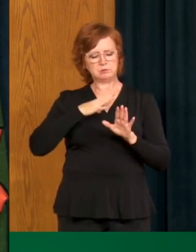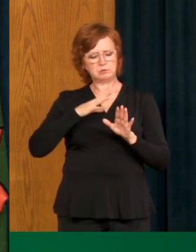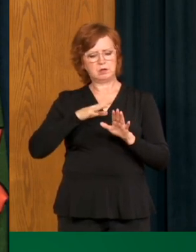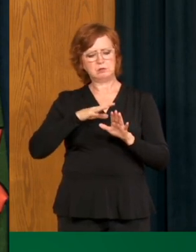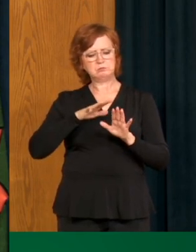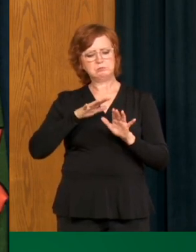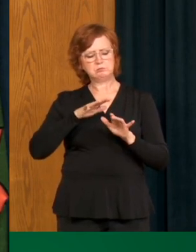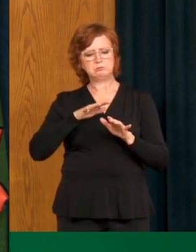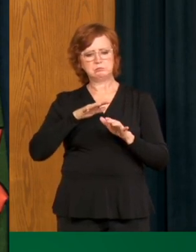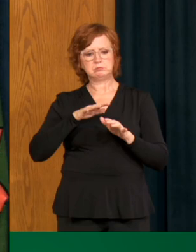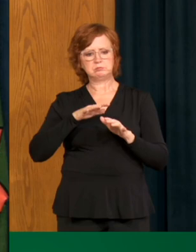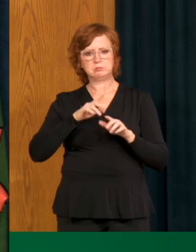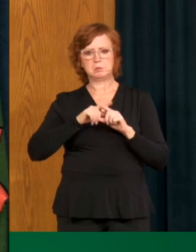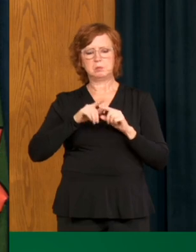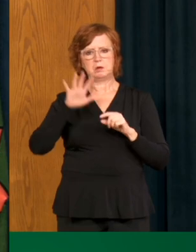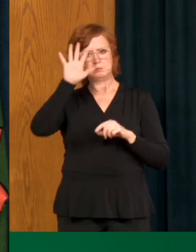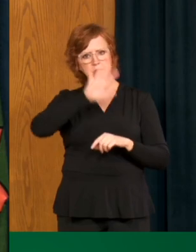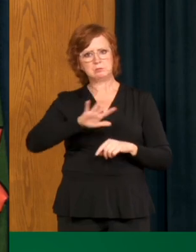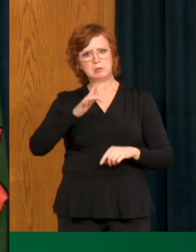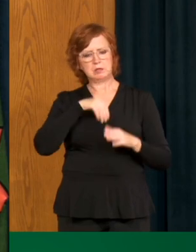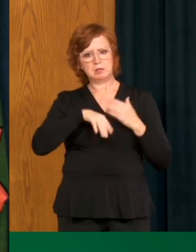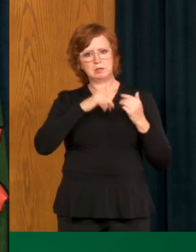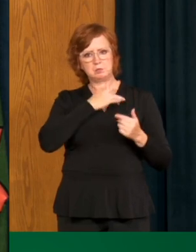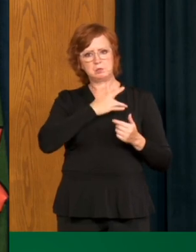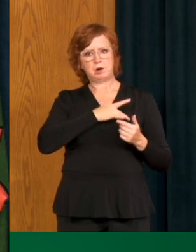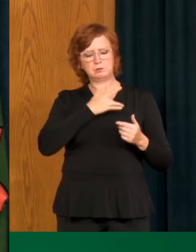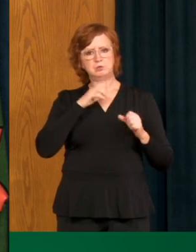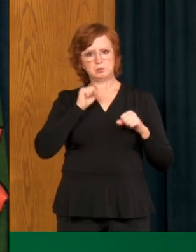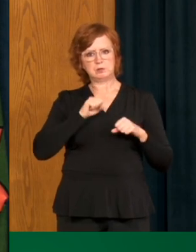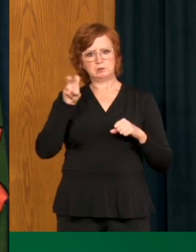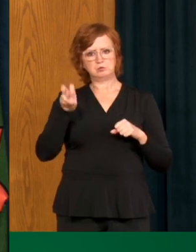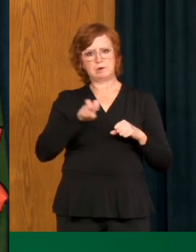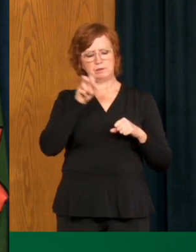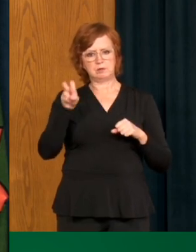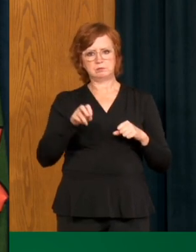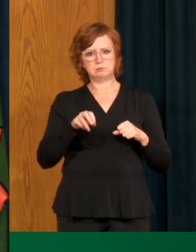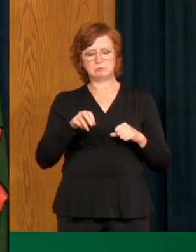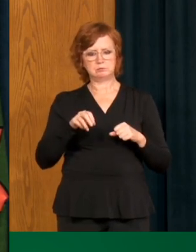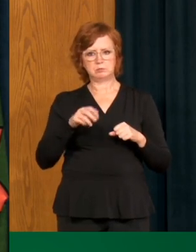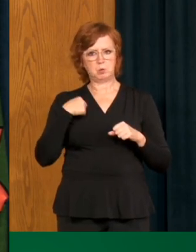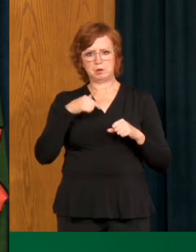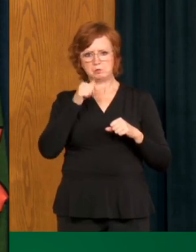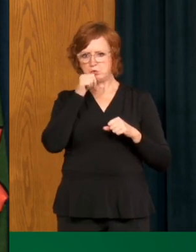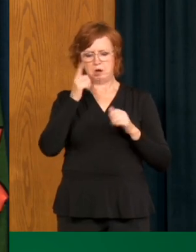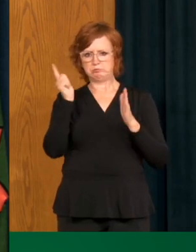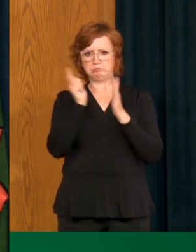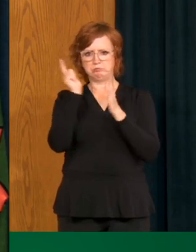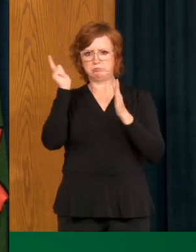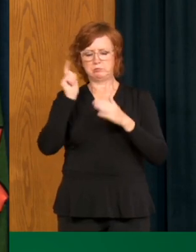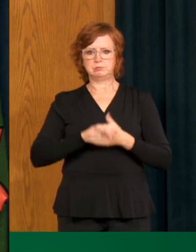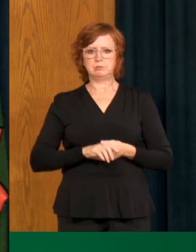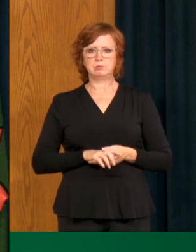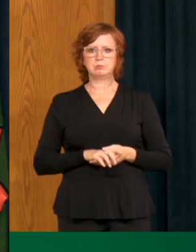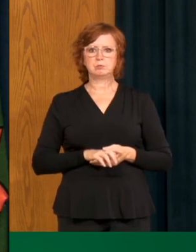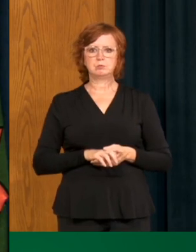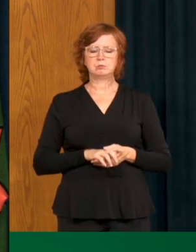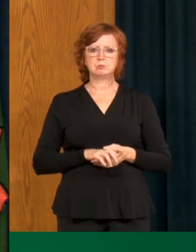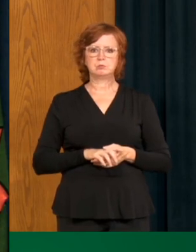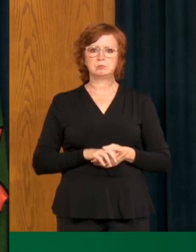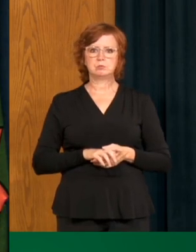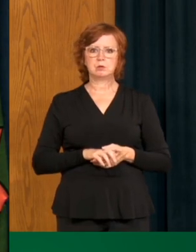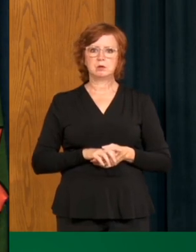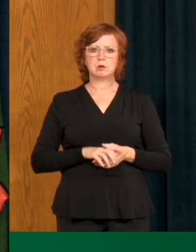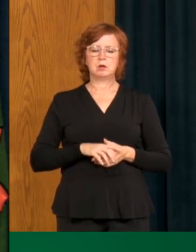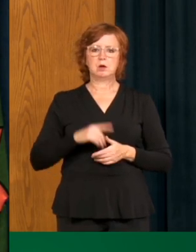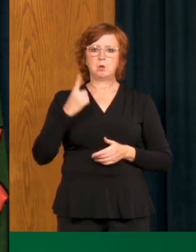uh, on interprovincial travel in Saskatchewan, nor has there been, uh, since the beginning of this. I would also just note quickly, um, there's, has been, um, some